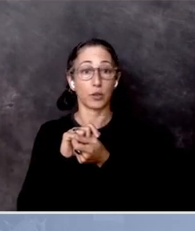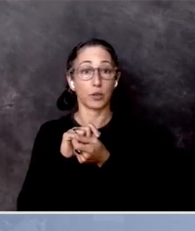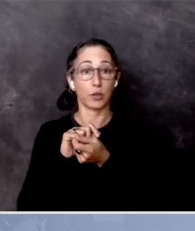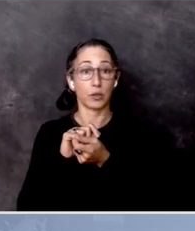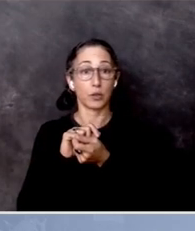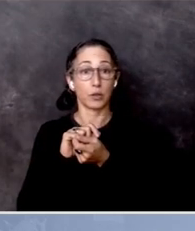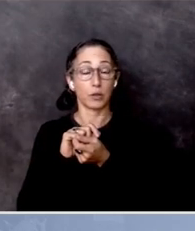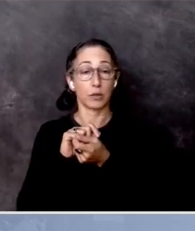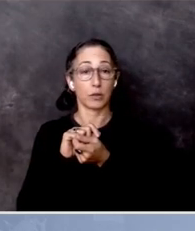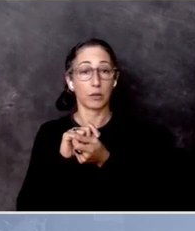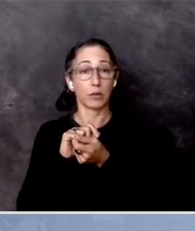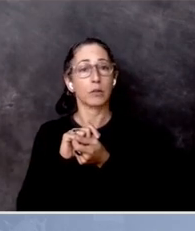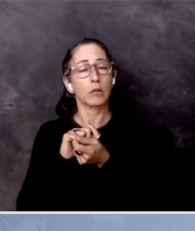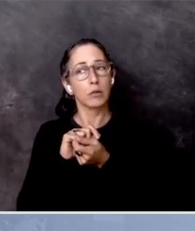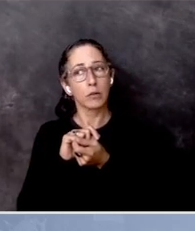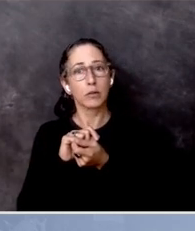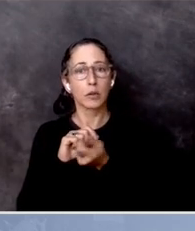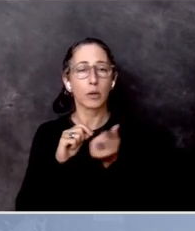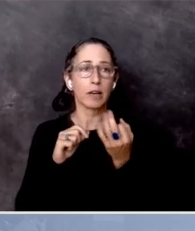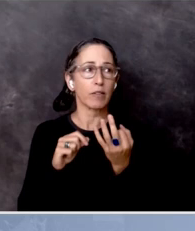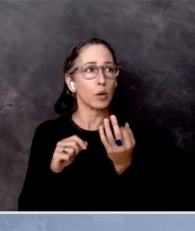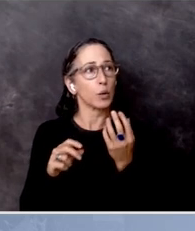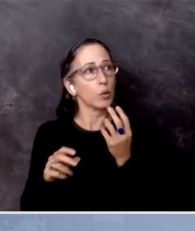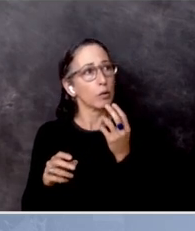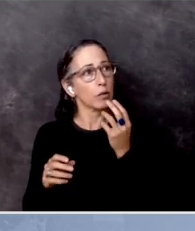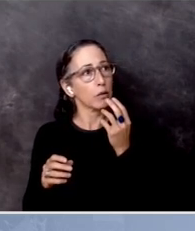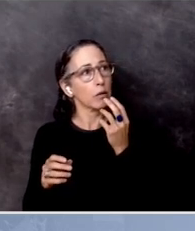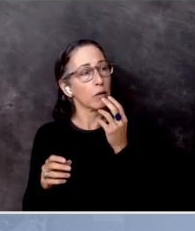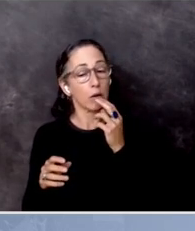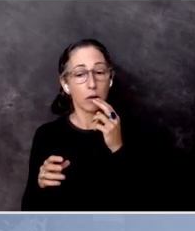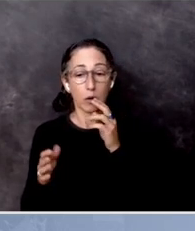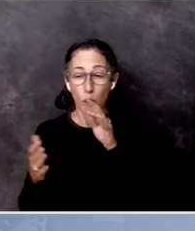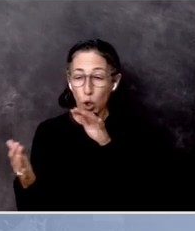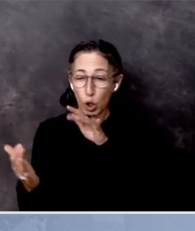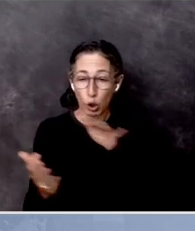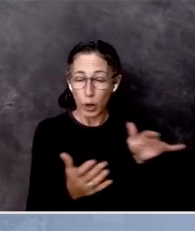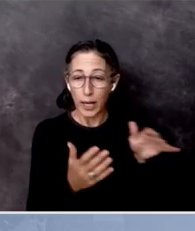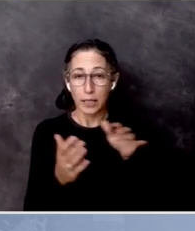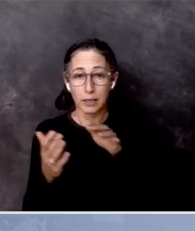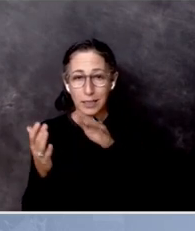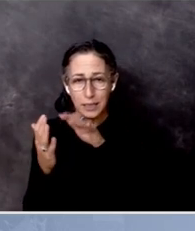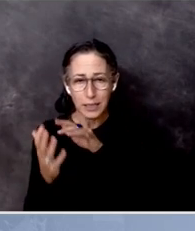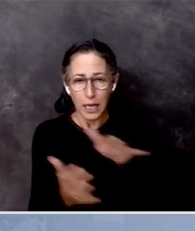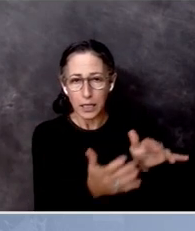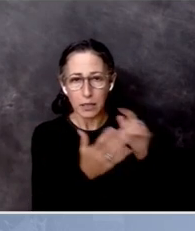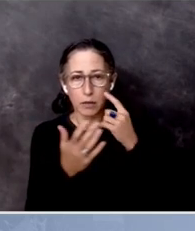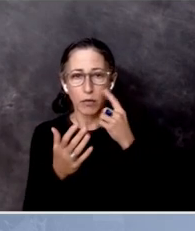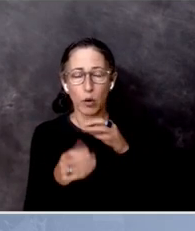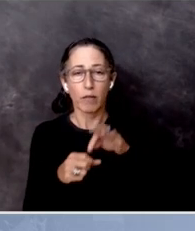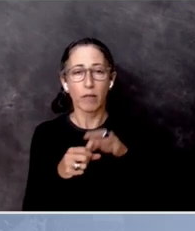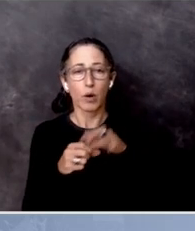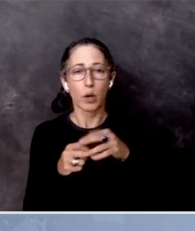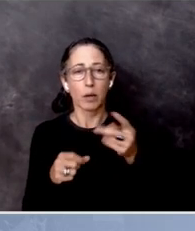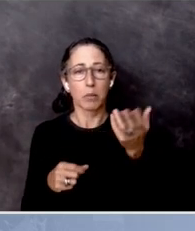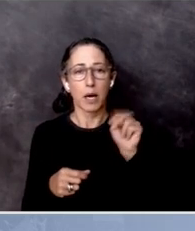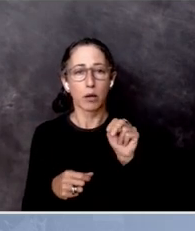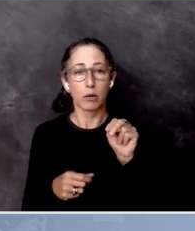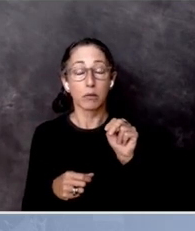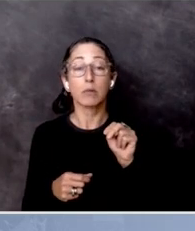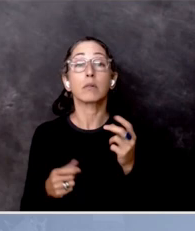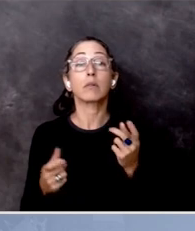you know, if you look at every study of voting patterns, people vote when they see other people voting.